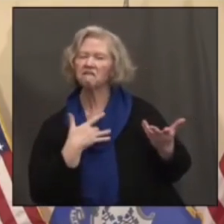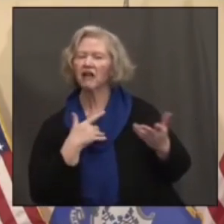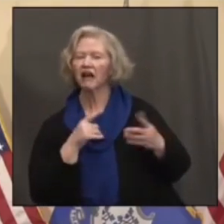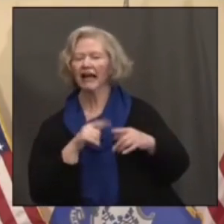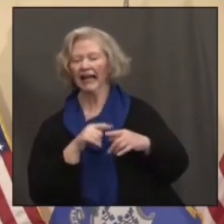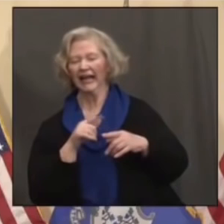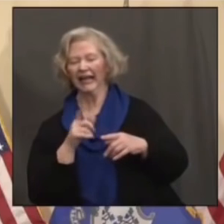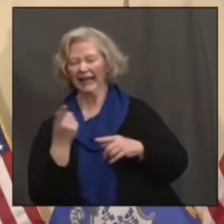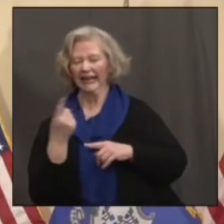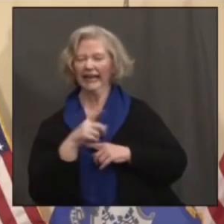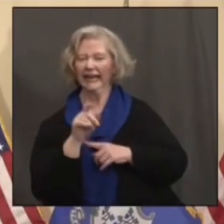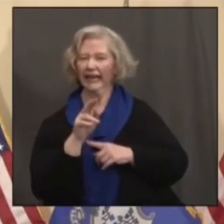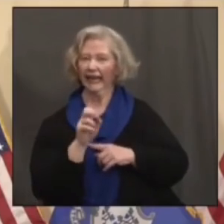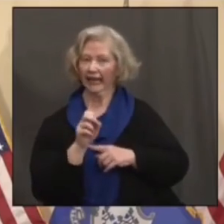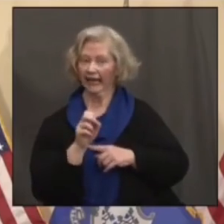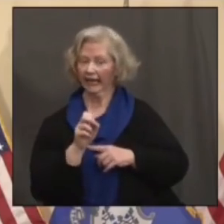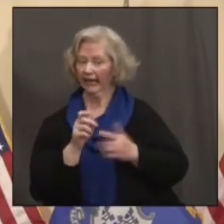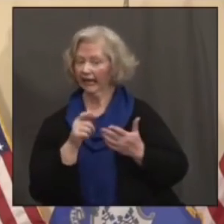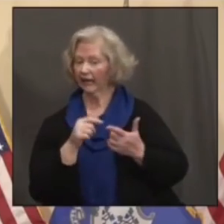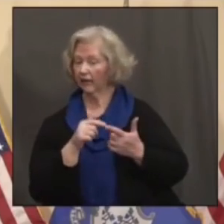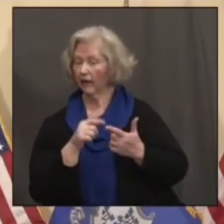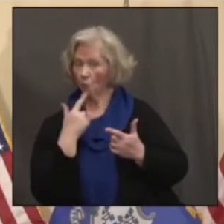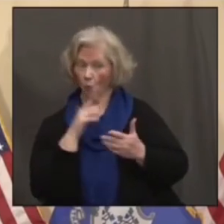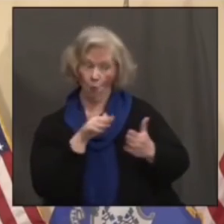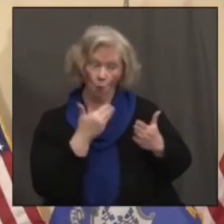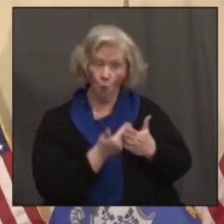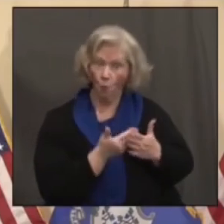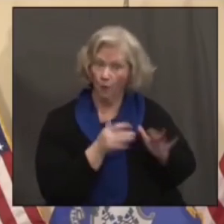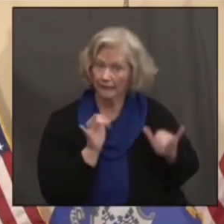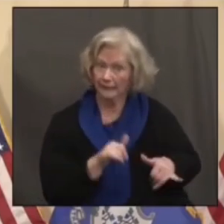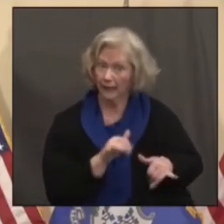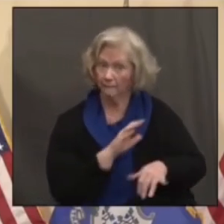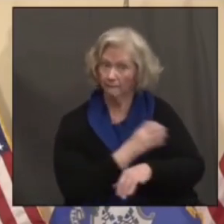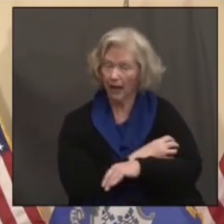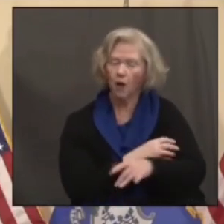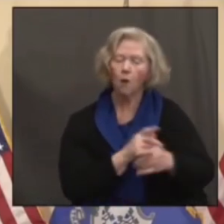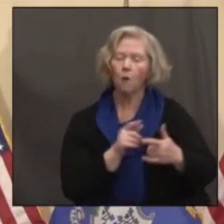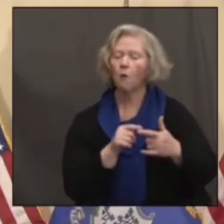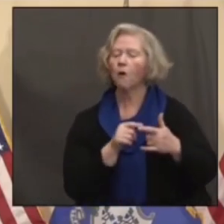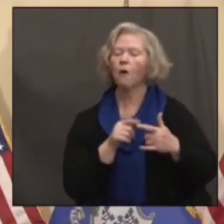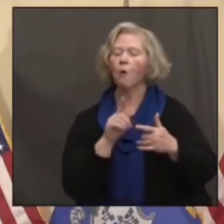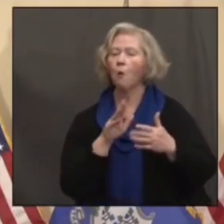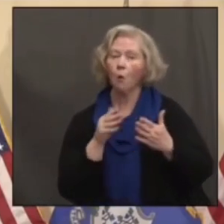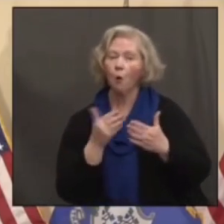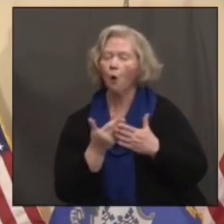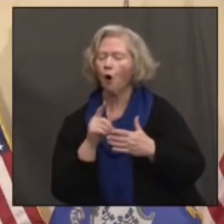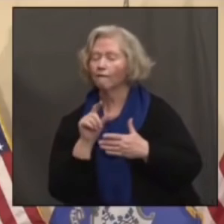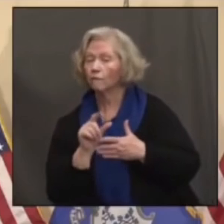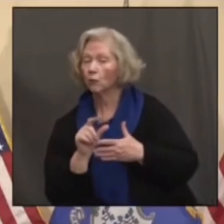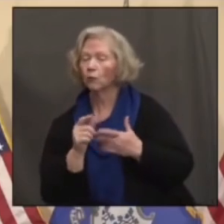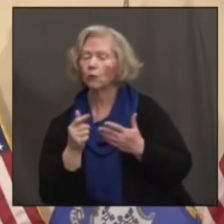And do you aim to hold on to all of them or just a handful of them and let others inspire? Yeah.